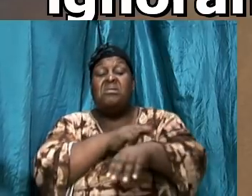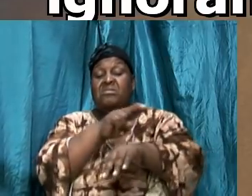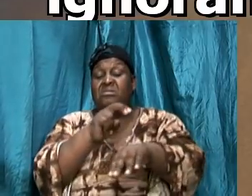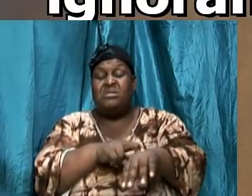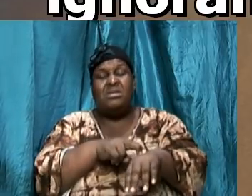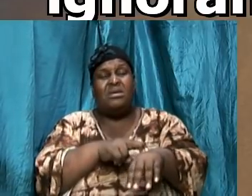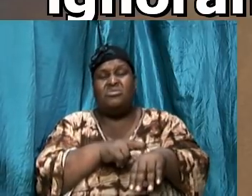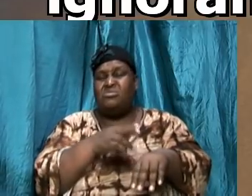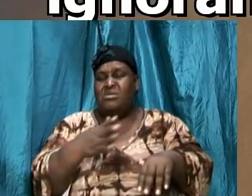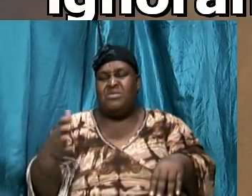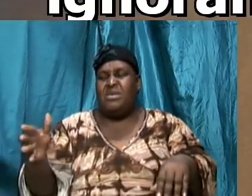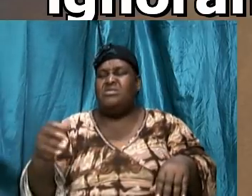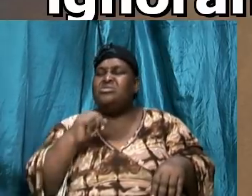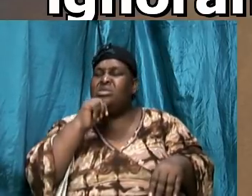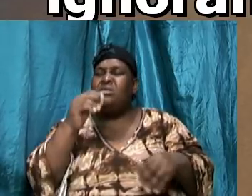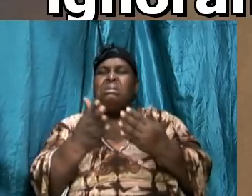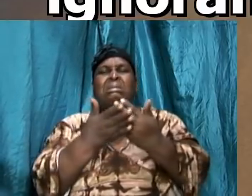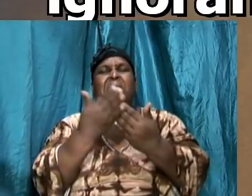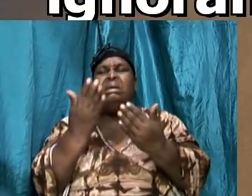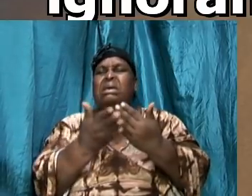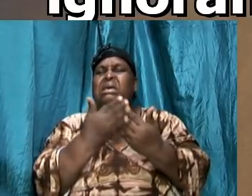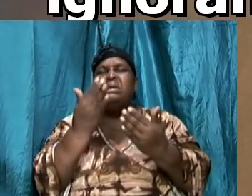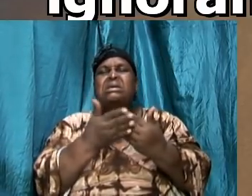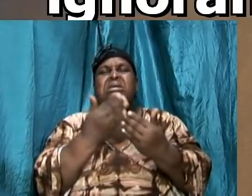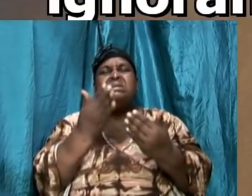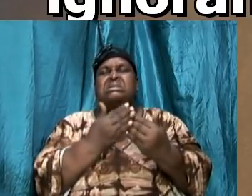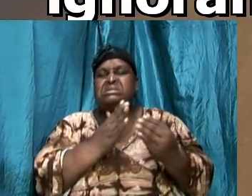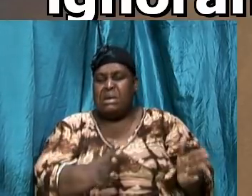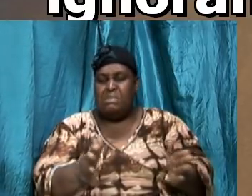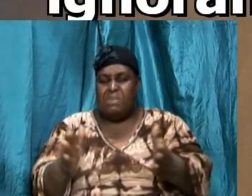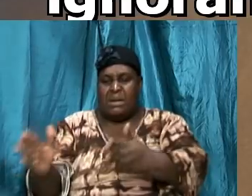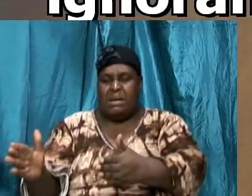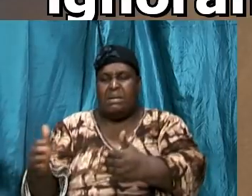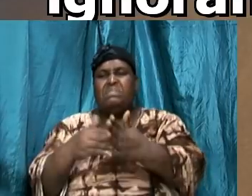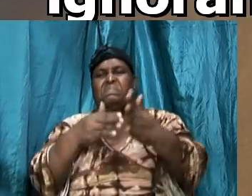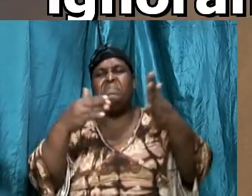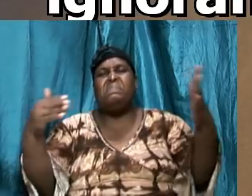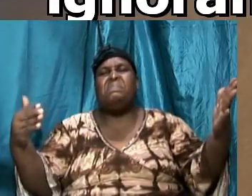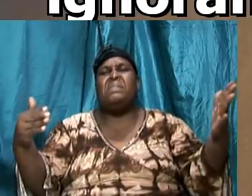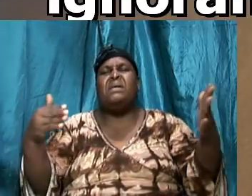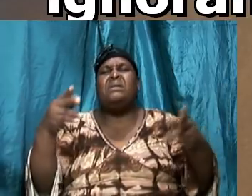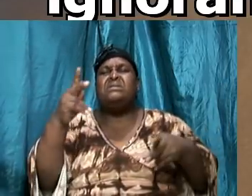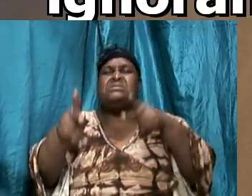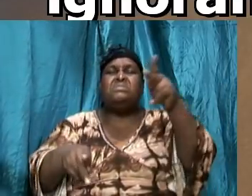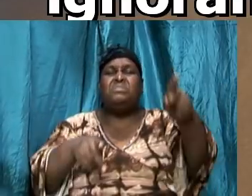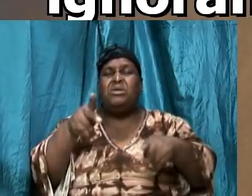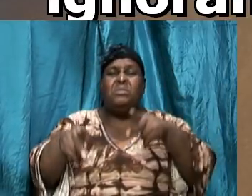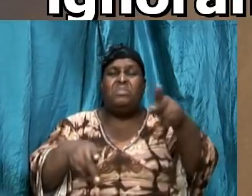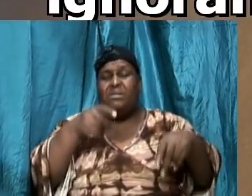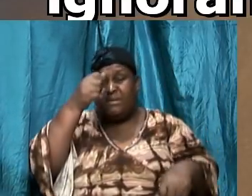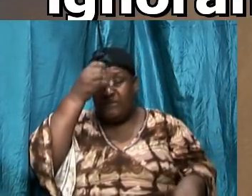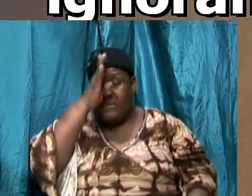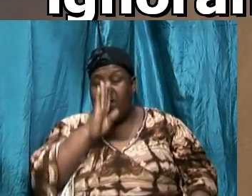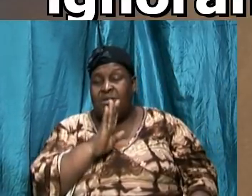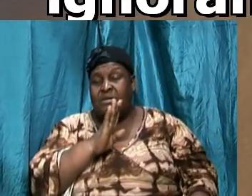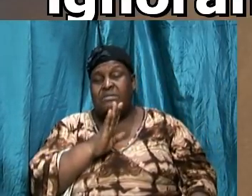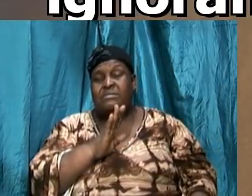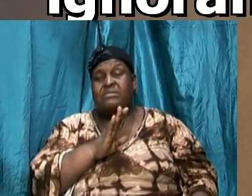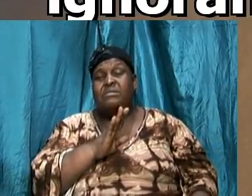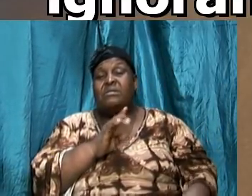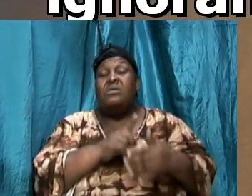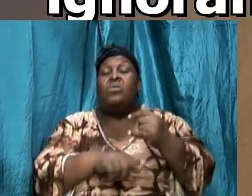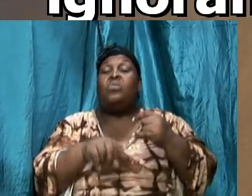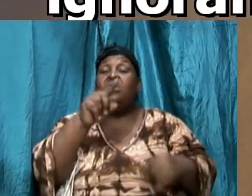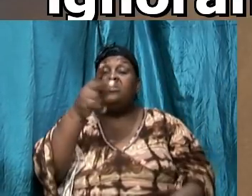planted and plotted against a saint of God so what you will see happening is